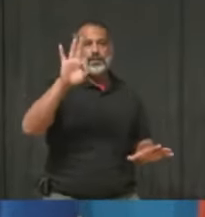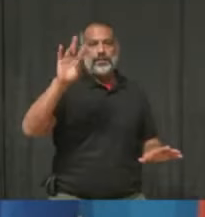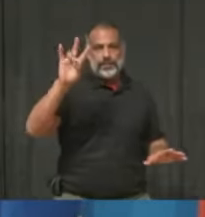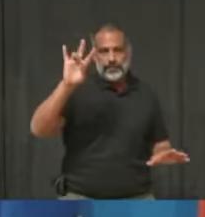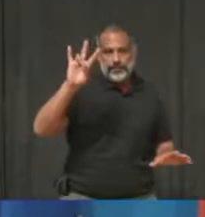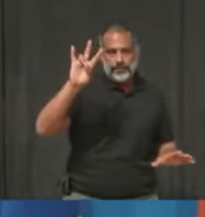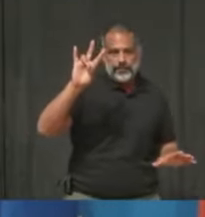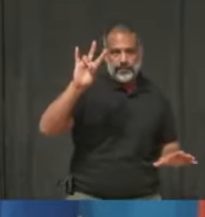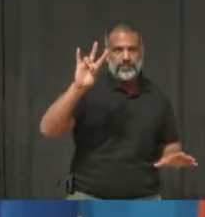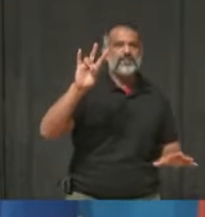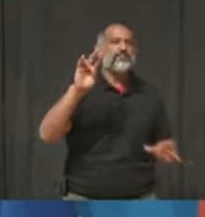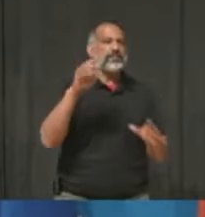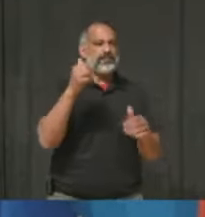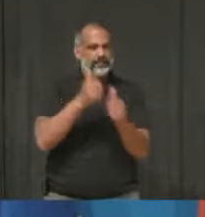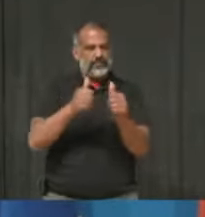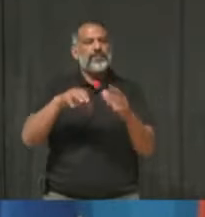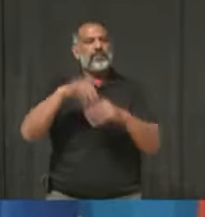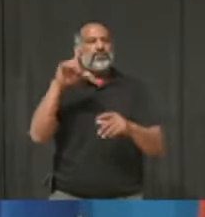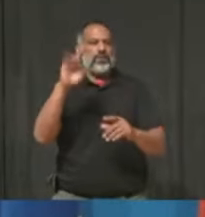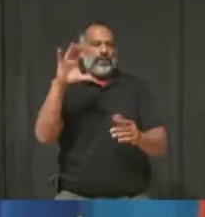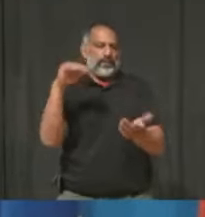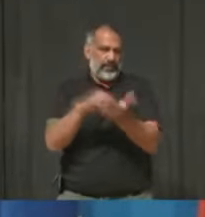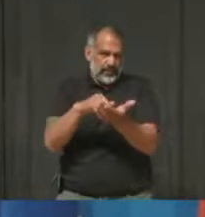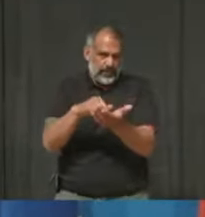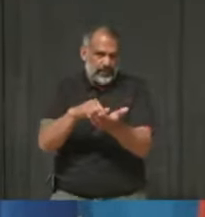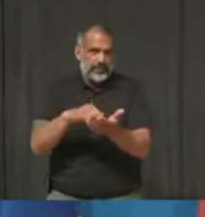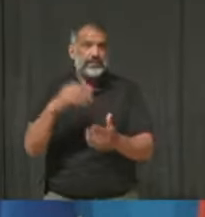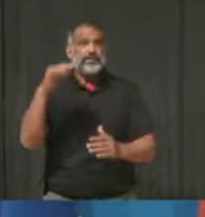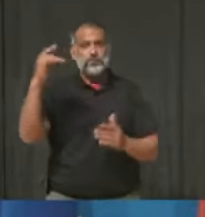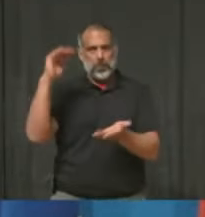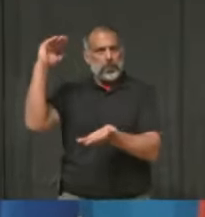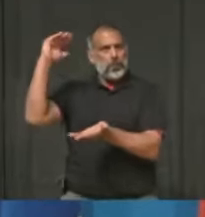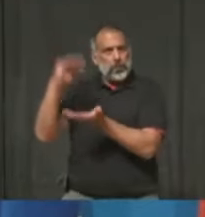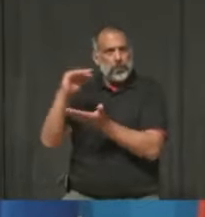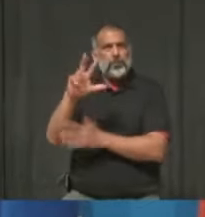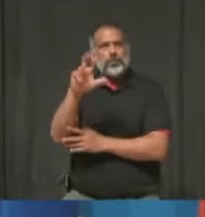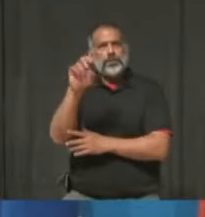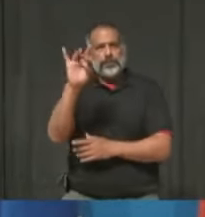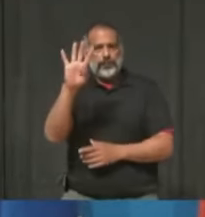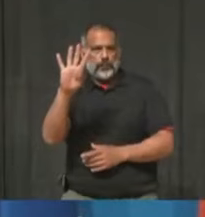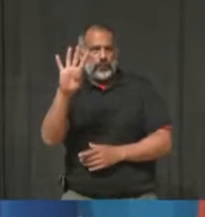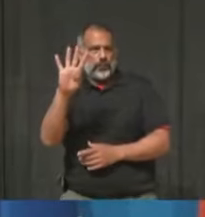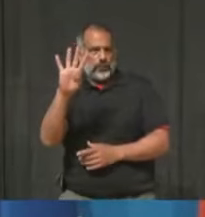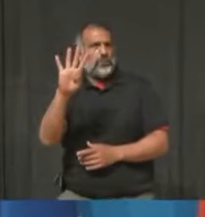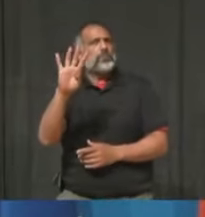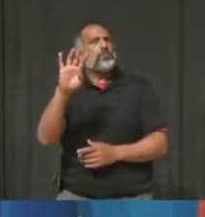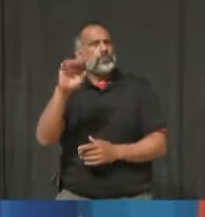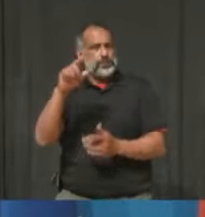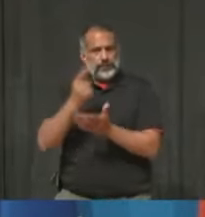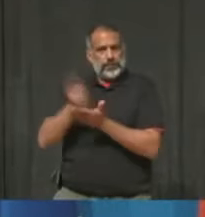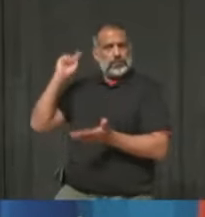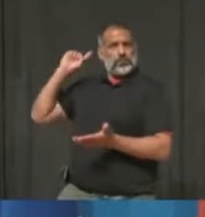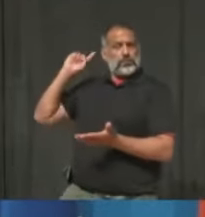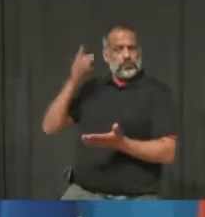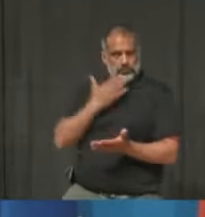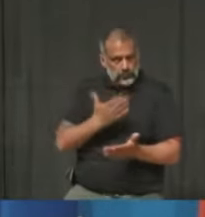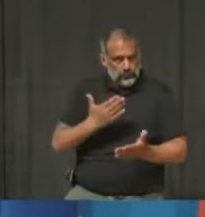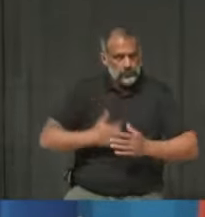per 100,000, which is down from 347 per 100,000 a week ago.